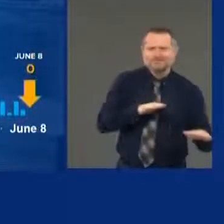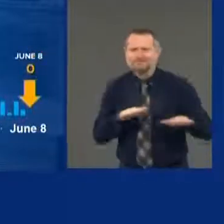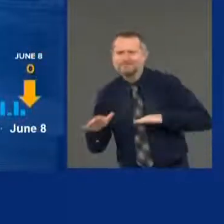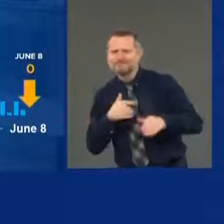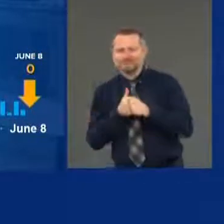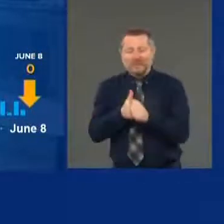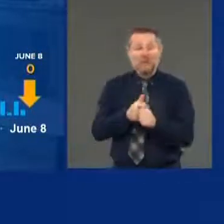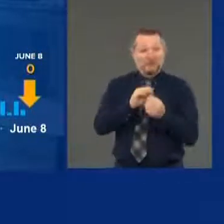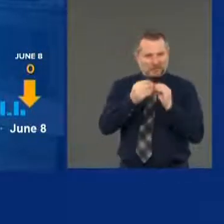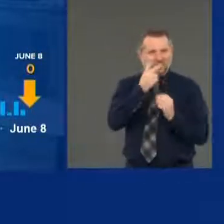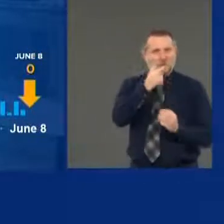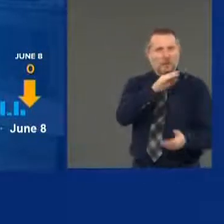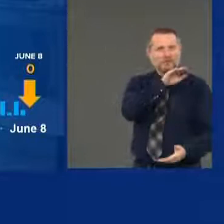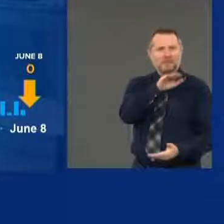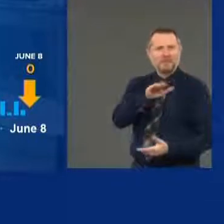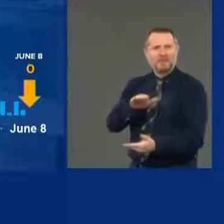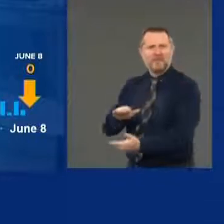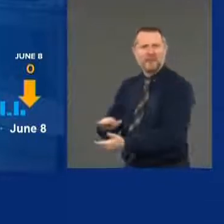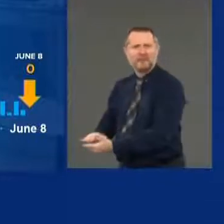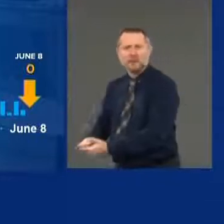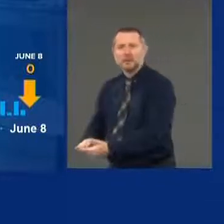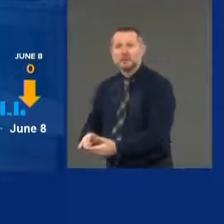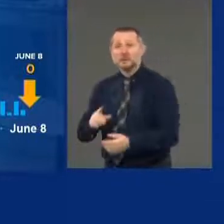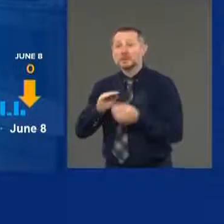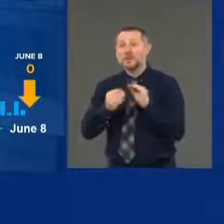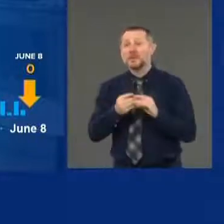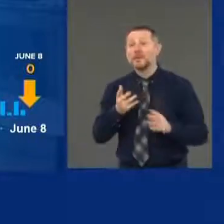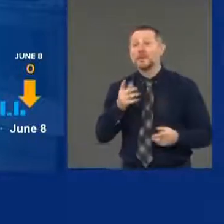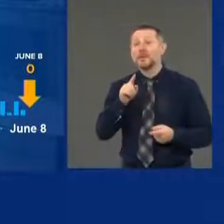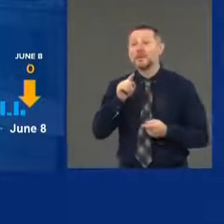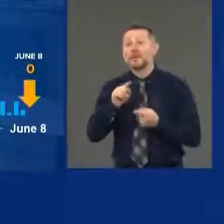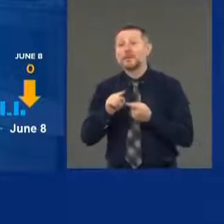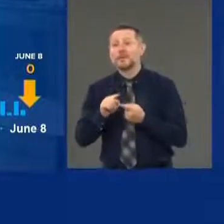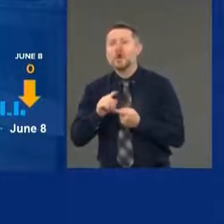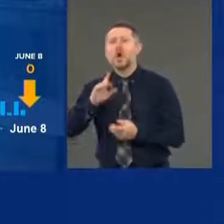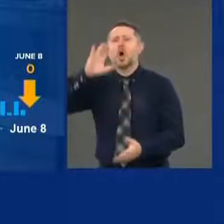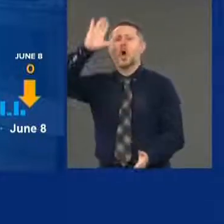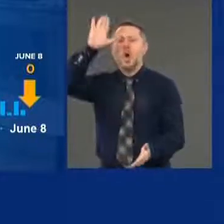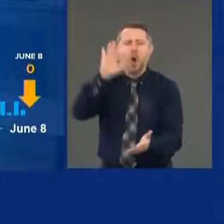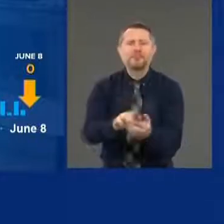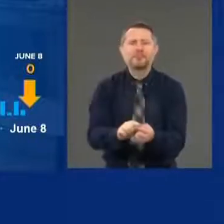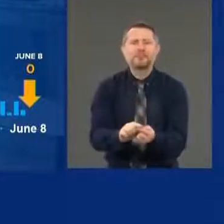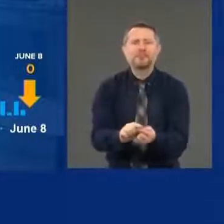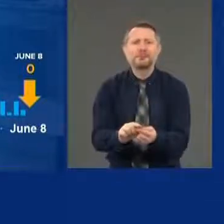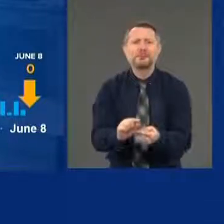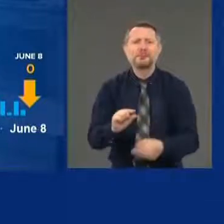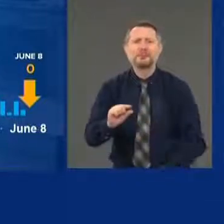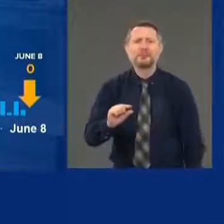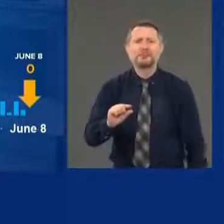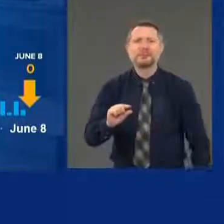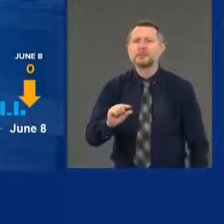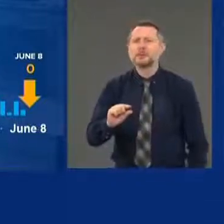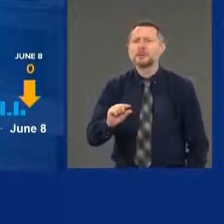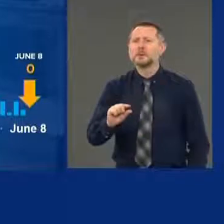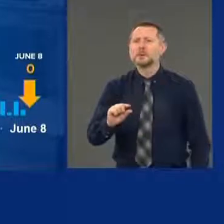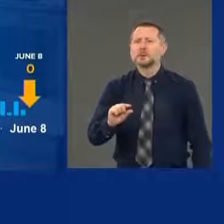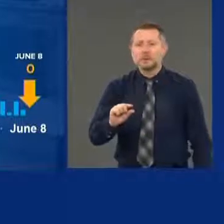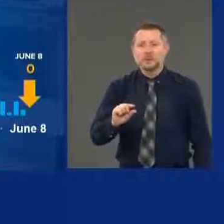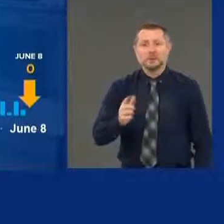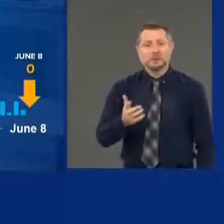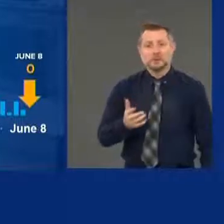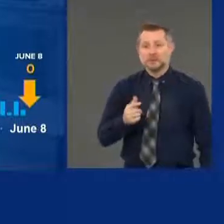And the numbers are dramatically down. And this is a national, if not